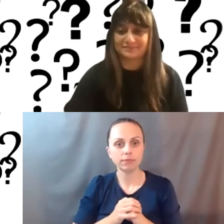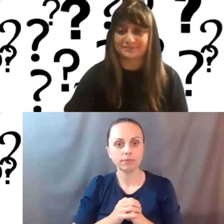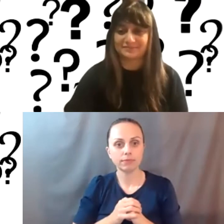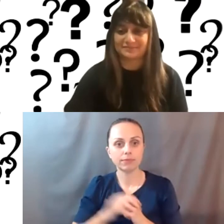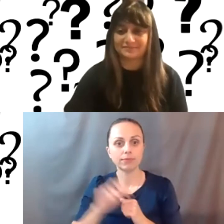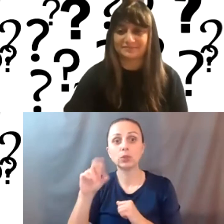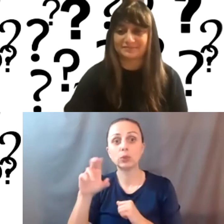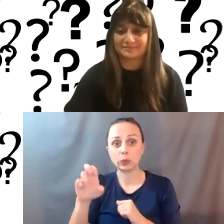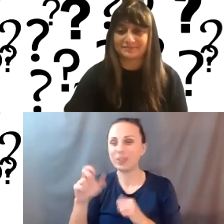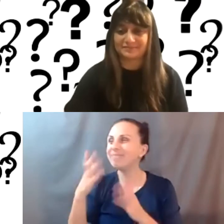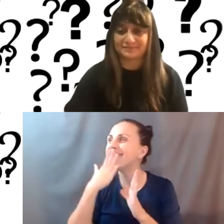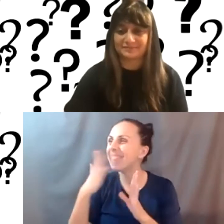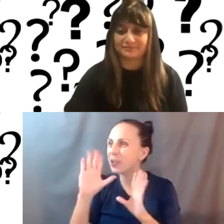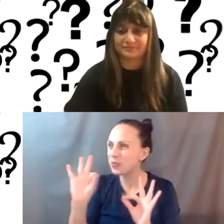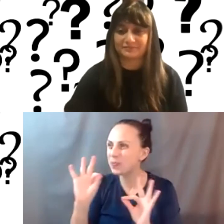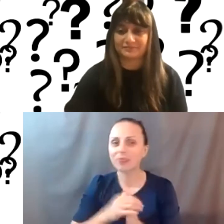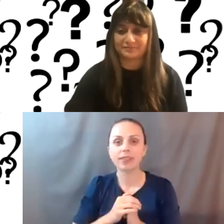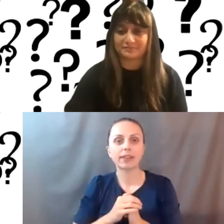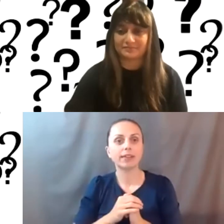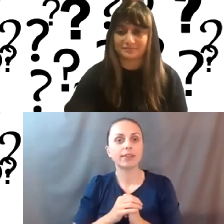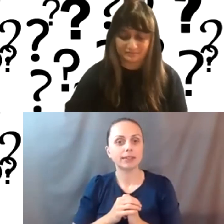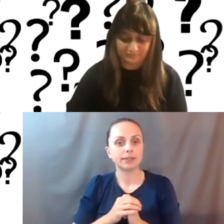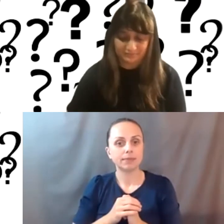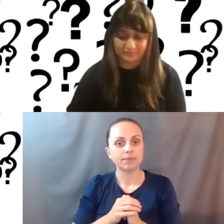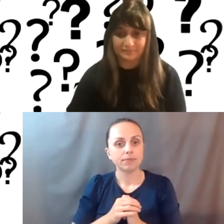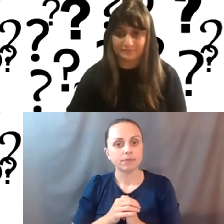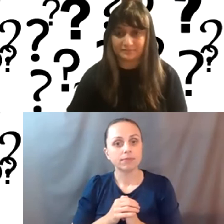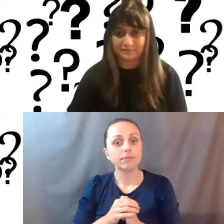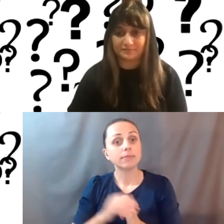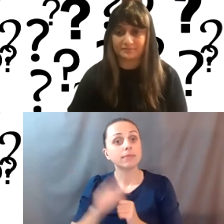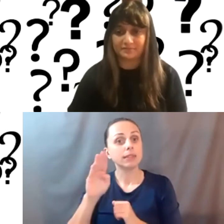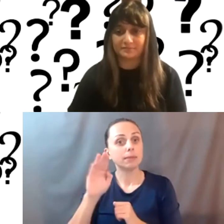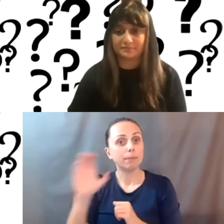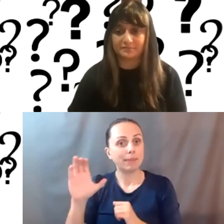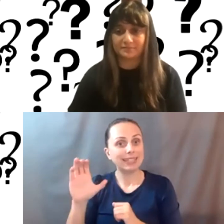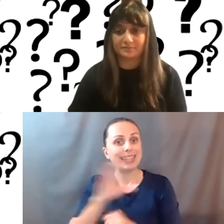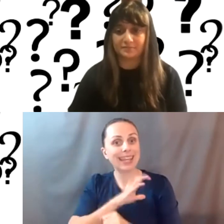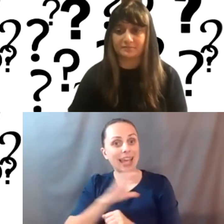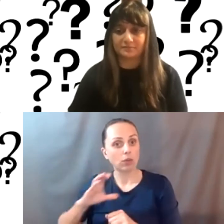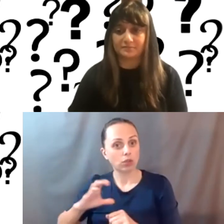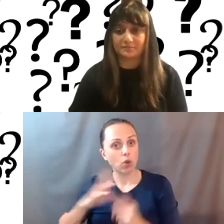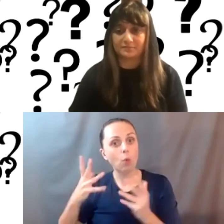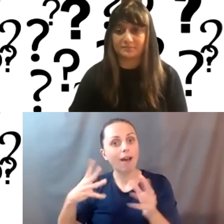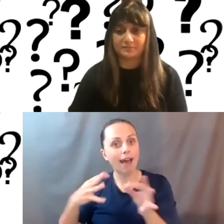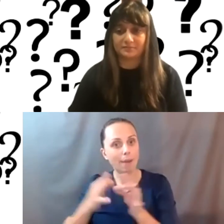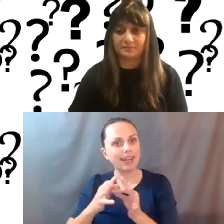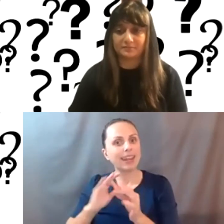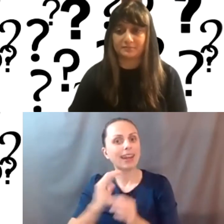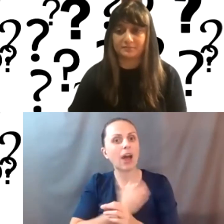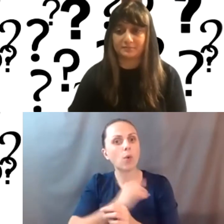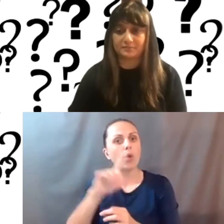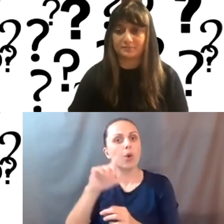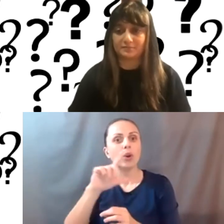thank you. I'm to say thank you, Alliance Andrew and Jai. So the BC Touring Council wants to update our 20 year old custom